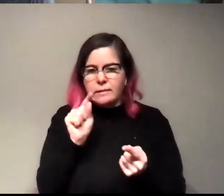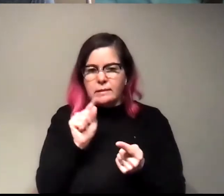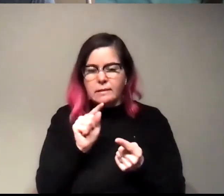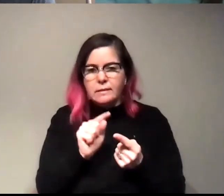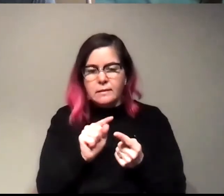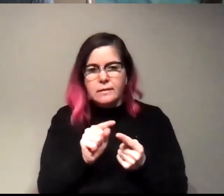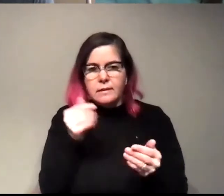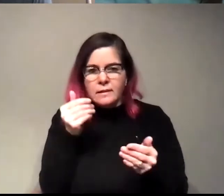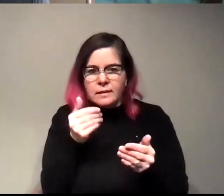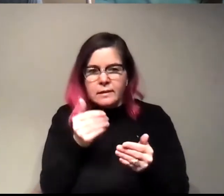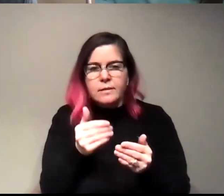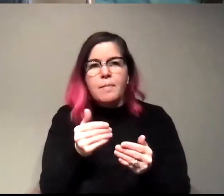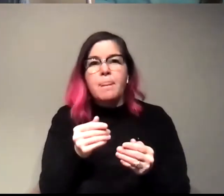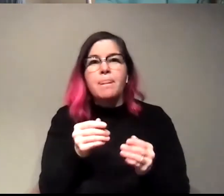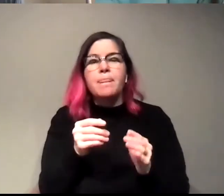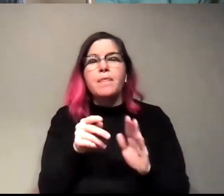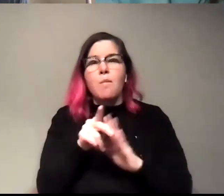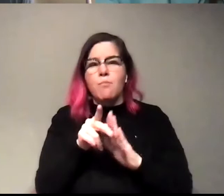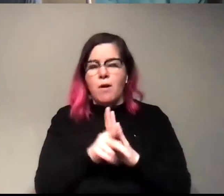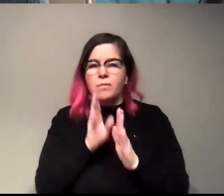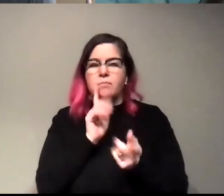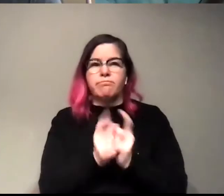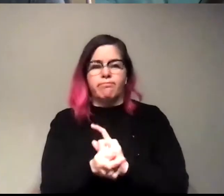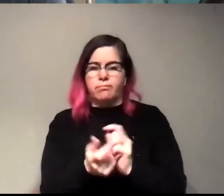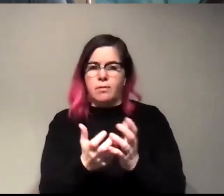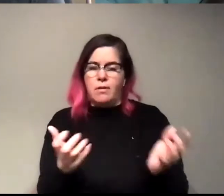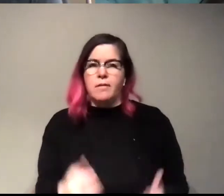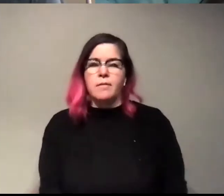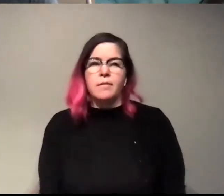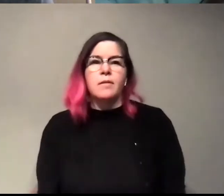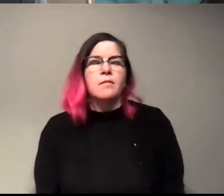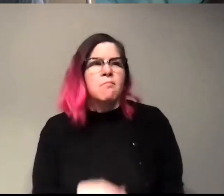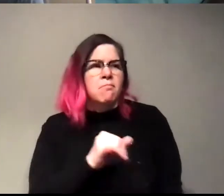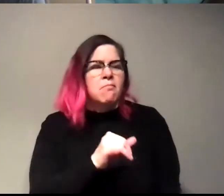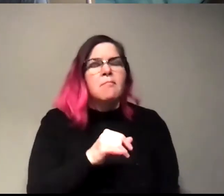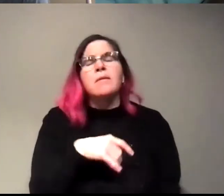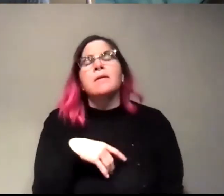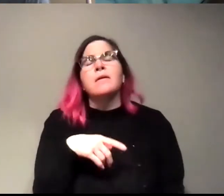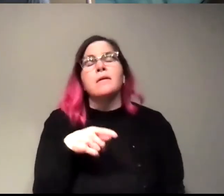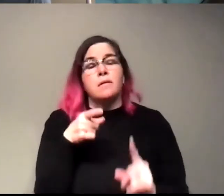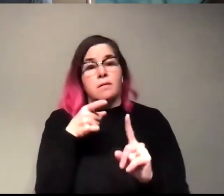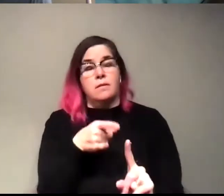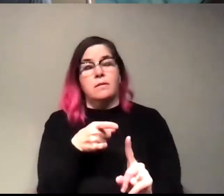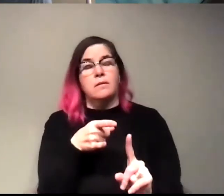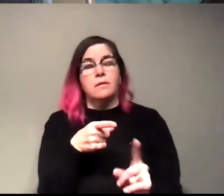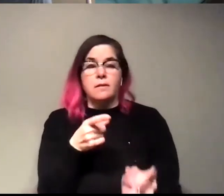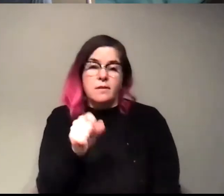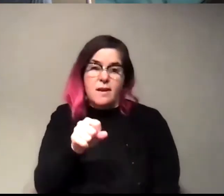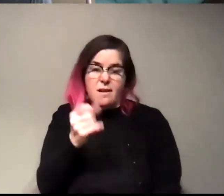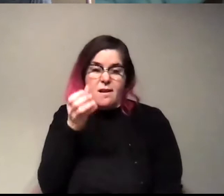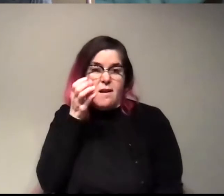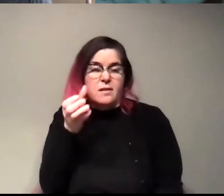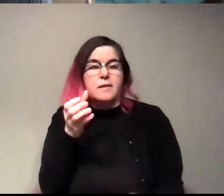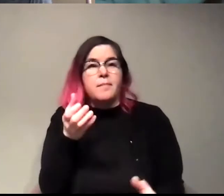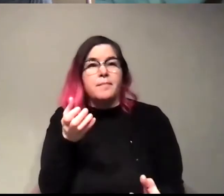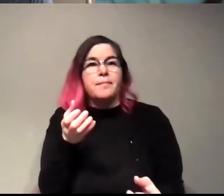approaching there, the properties change a lot. Uh, and so, cause basically, well, yeah, like the idea is sort of the